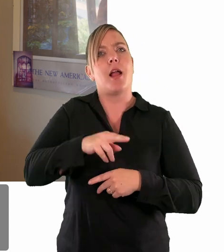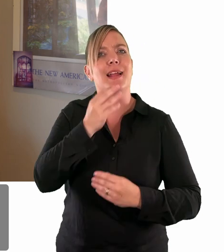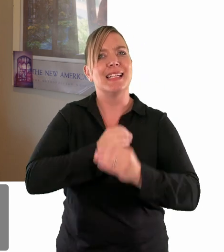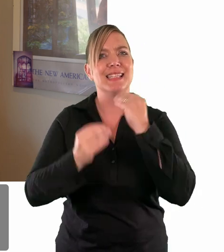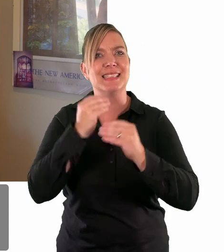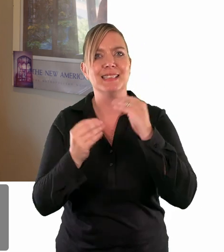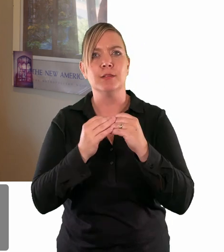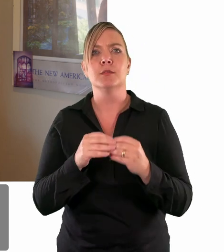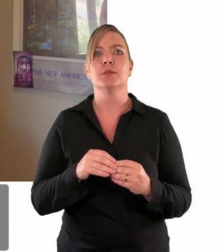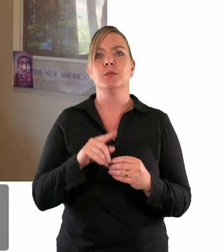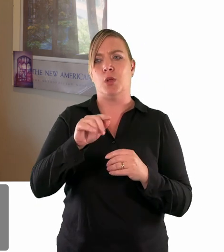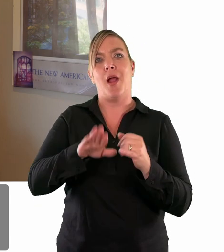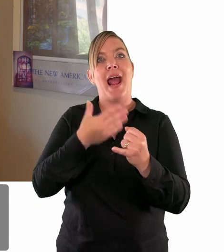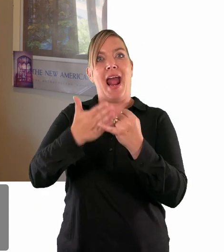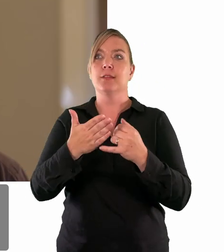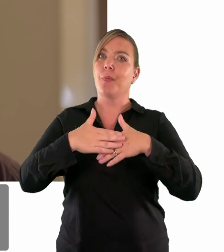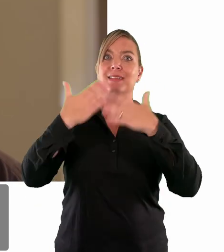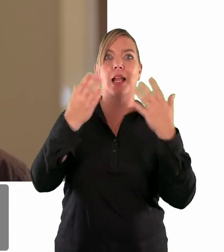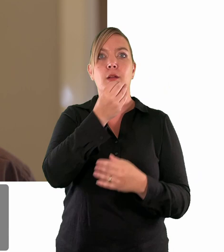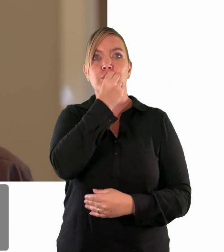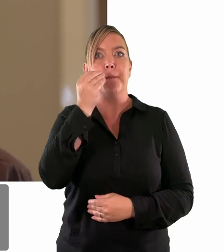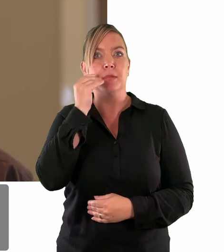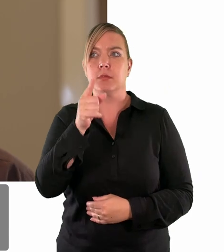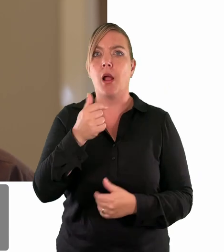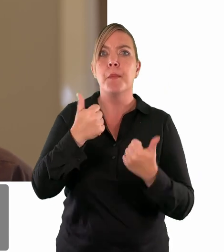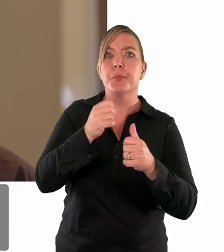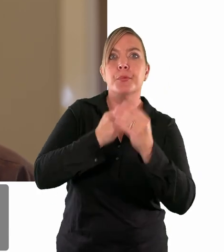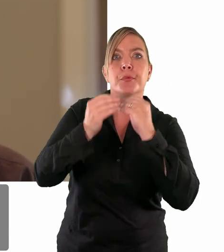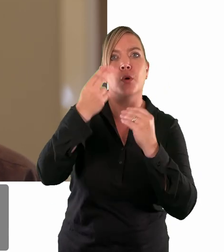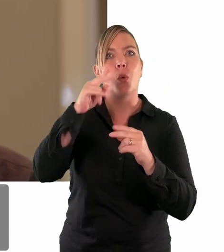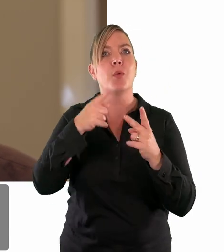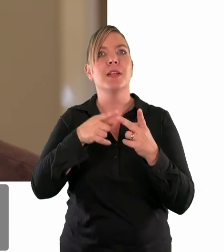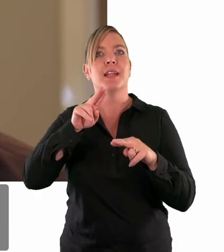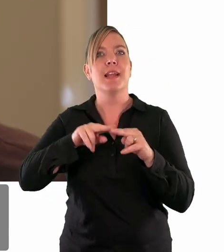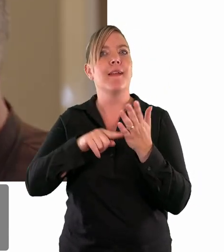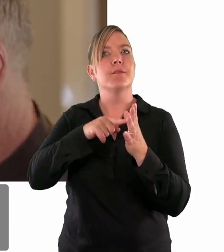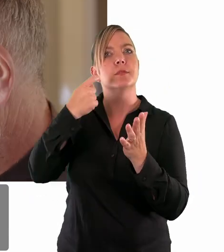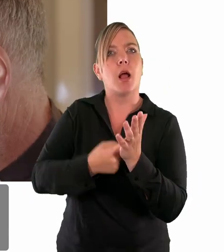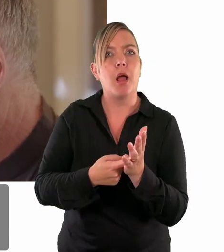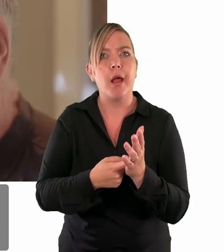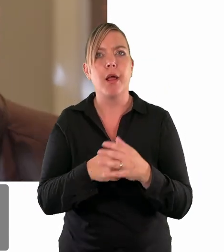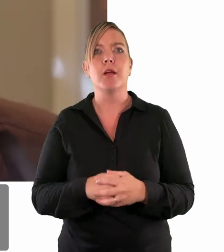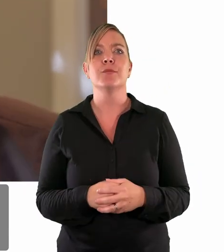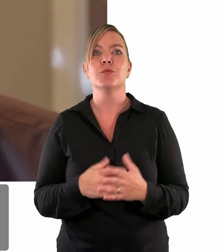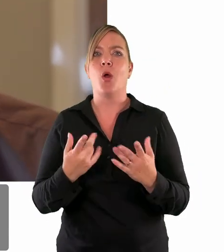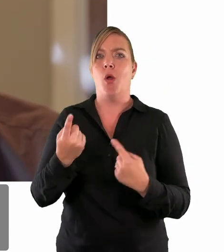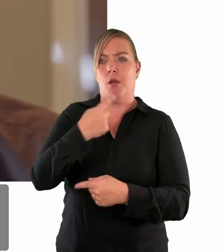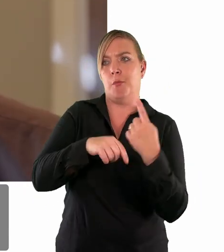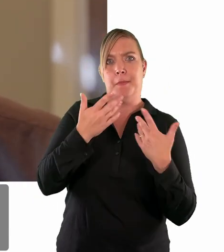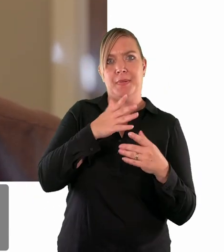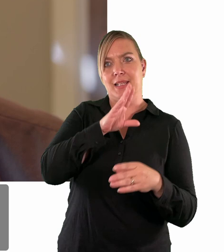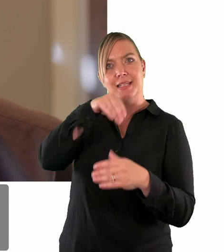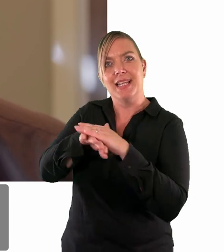end of each day of ramadan is called the iftar and so some of us recently have been used to being welcomed by our local mosques